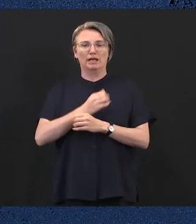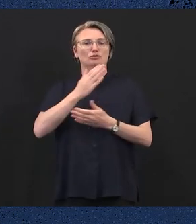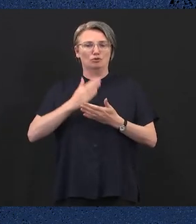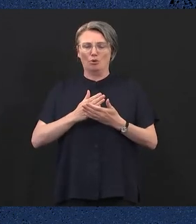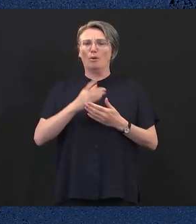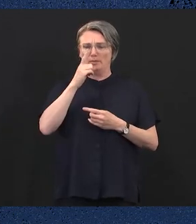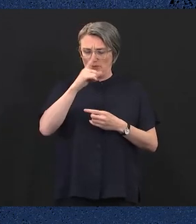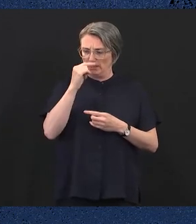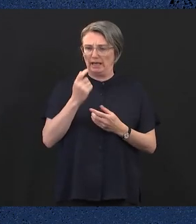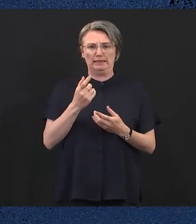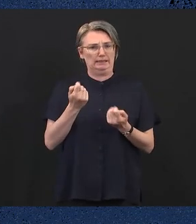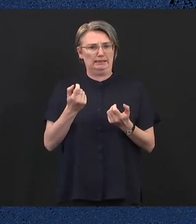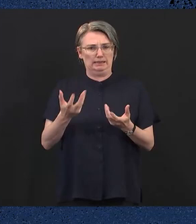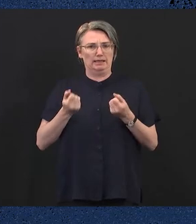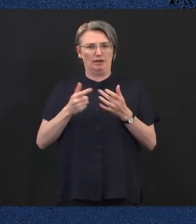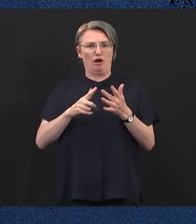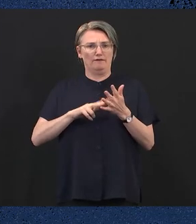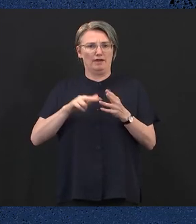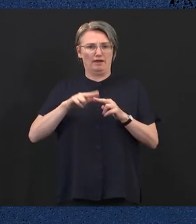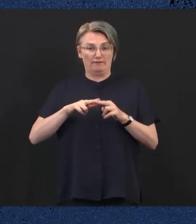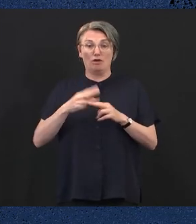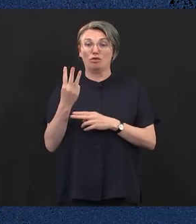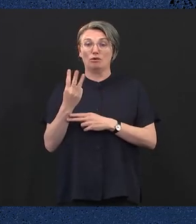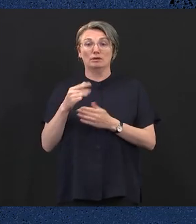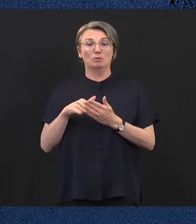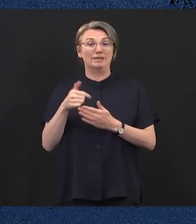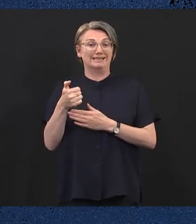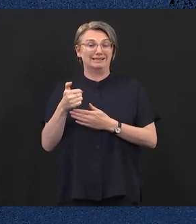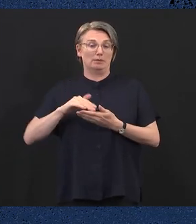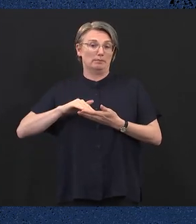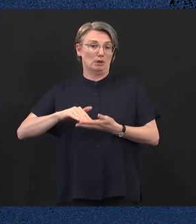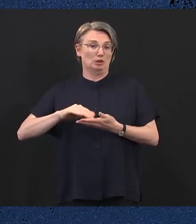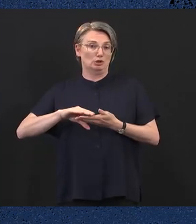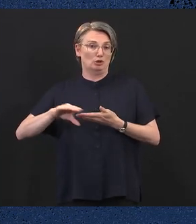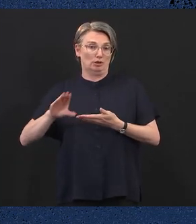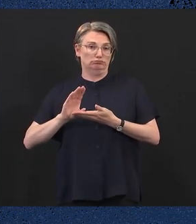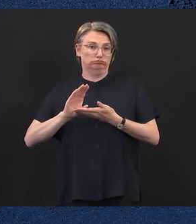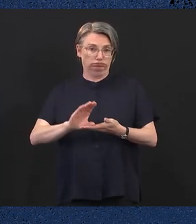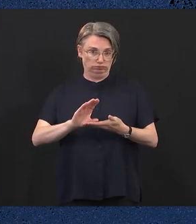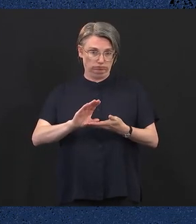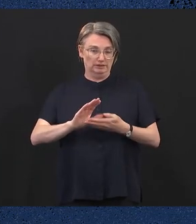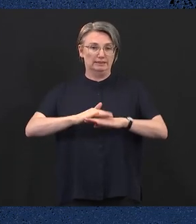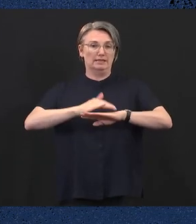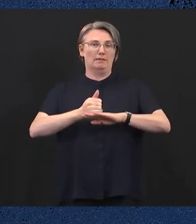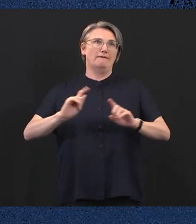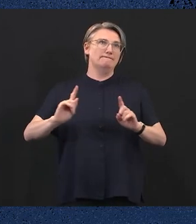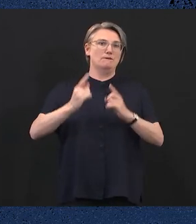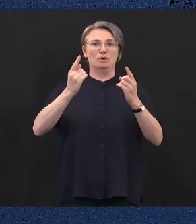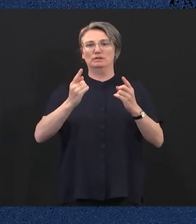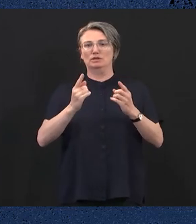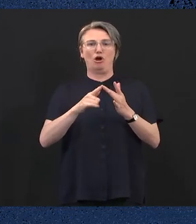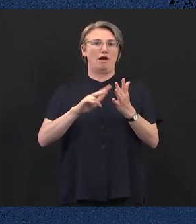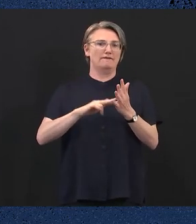and will invest an additional $13.6 million into Australia's first public IVF service